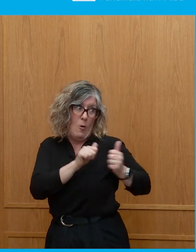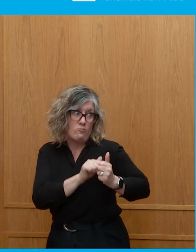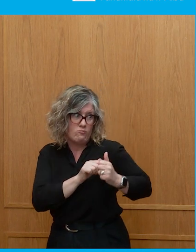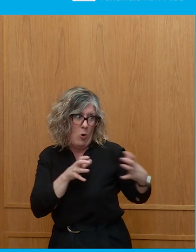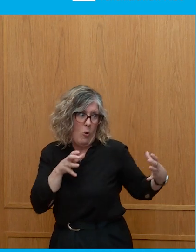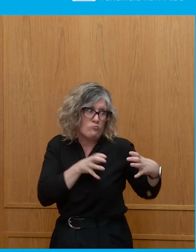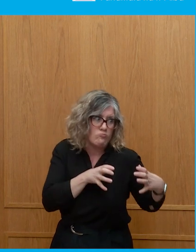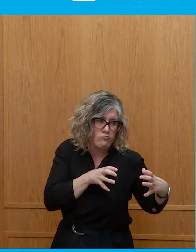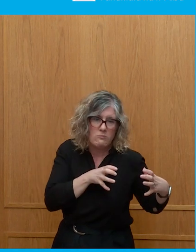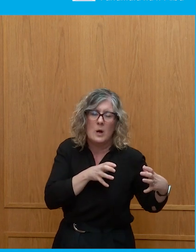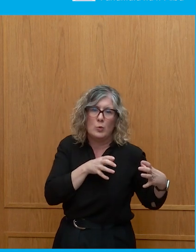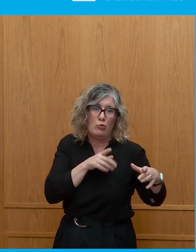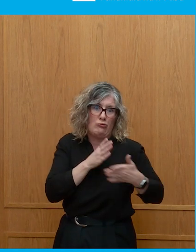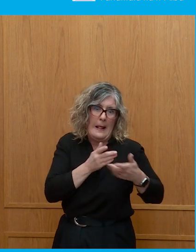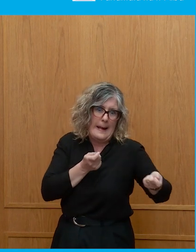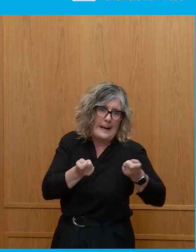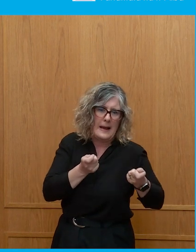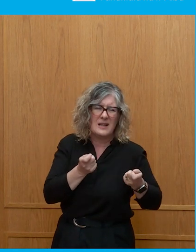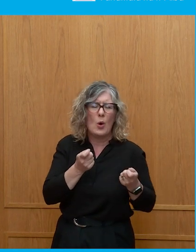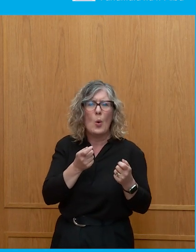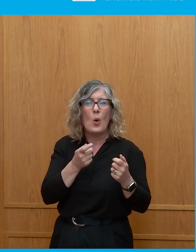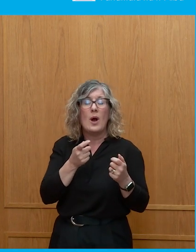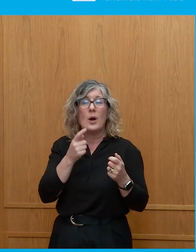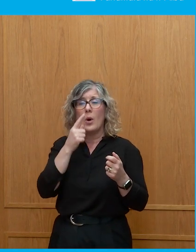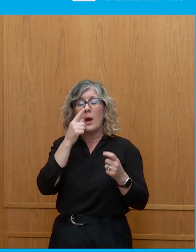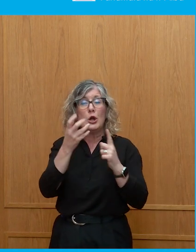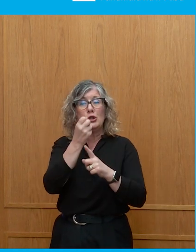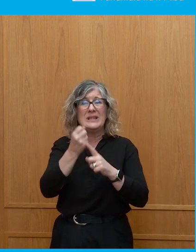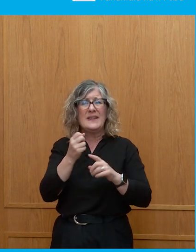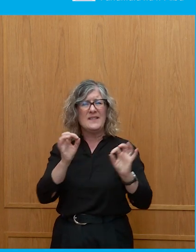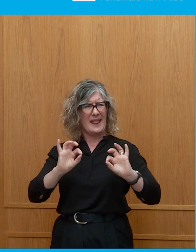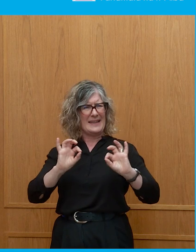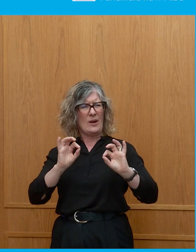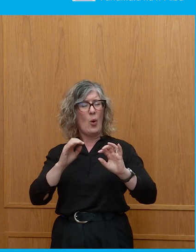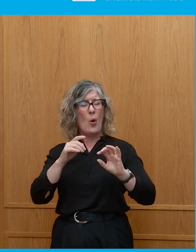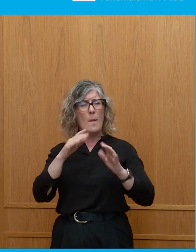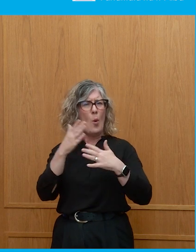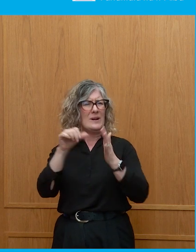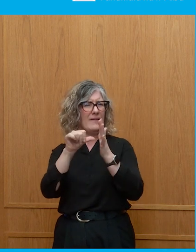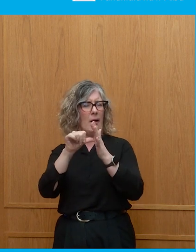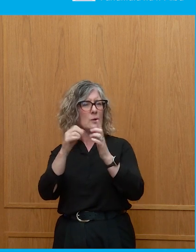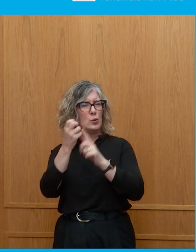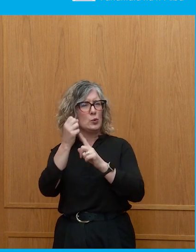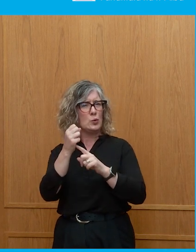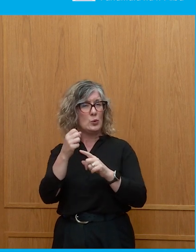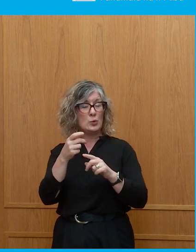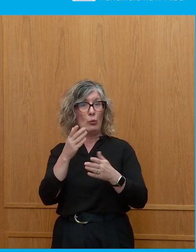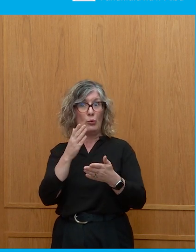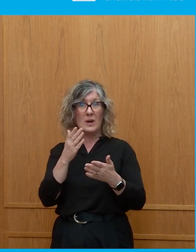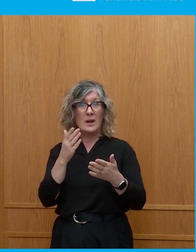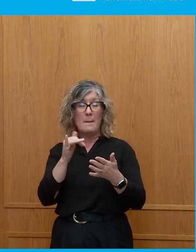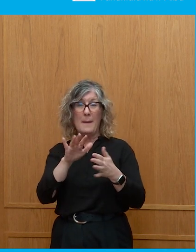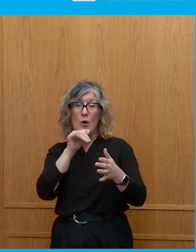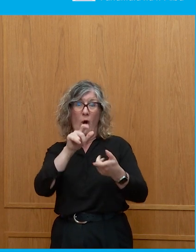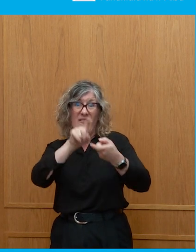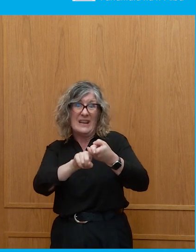but even to do anything in parliament. And maybe you might, they may not necessarily be fixed permanent